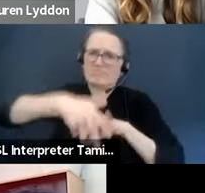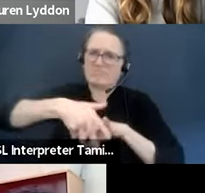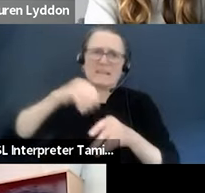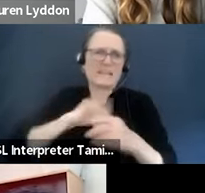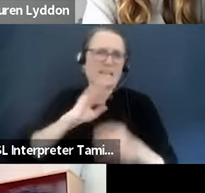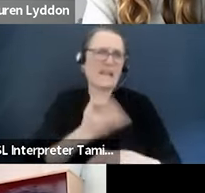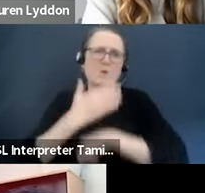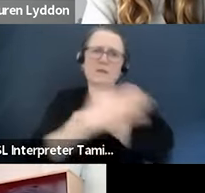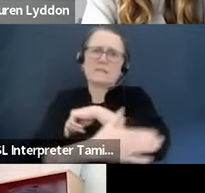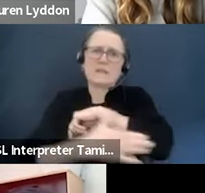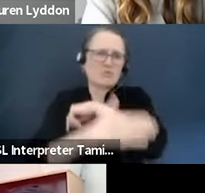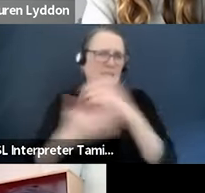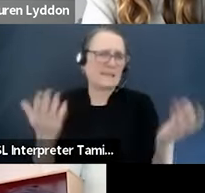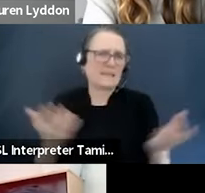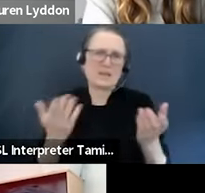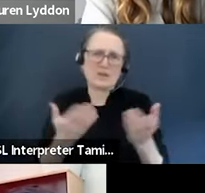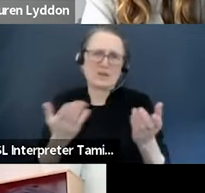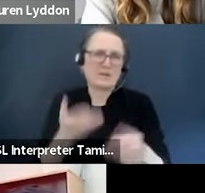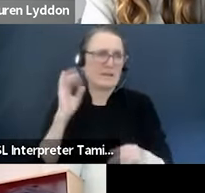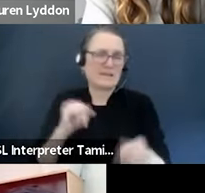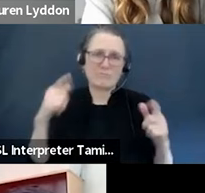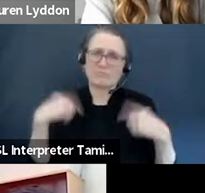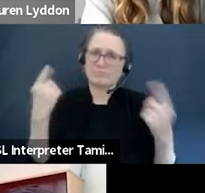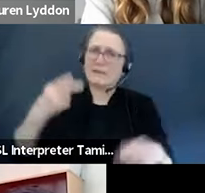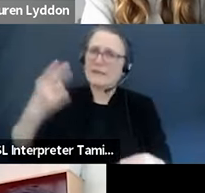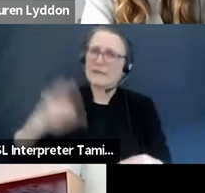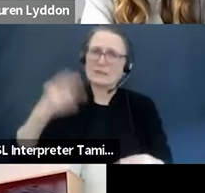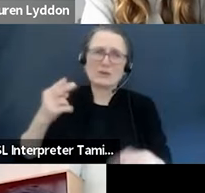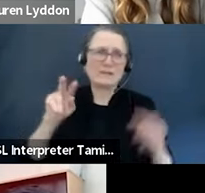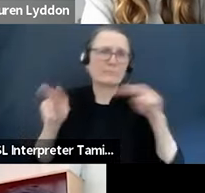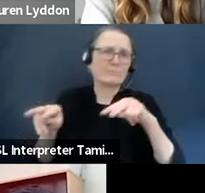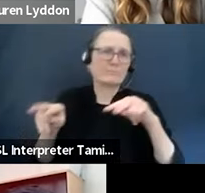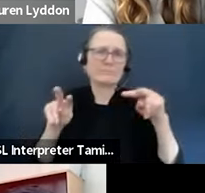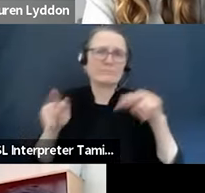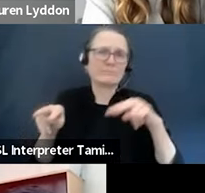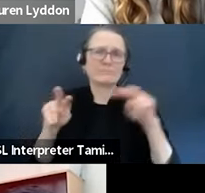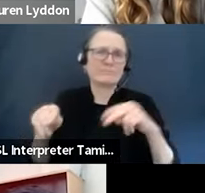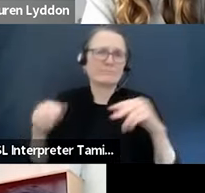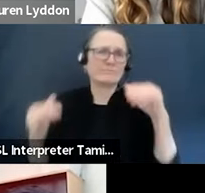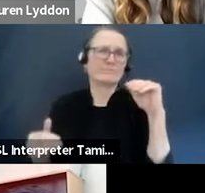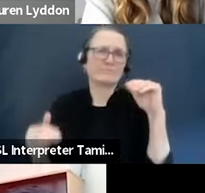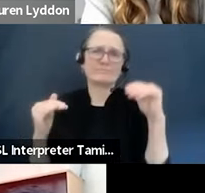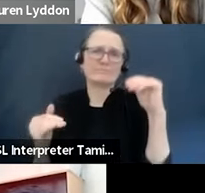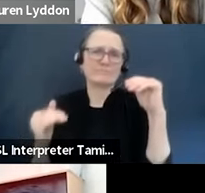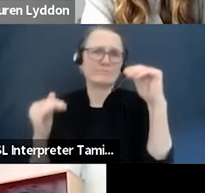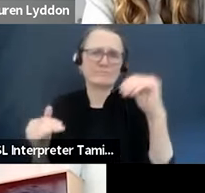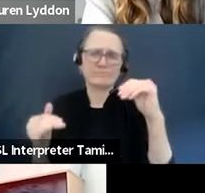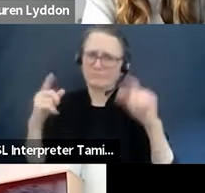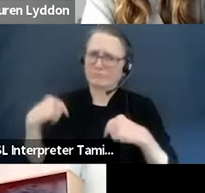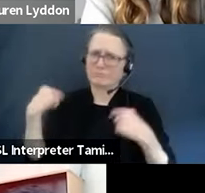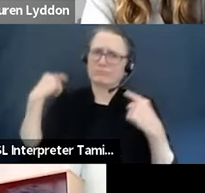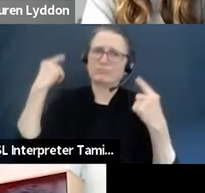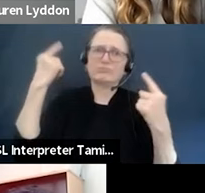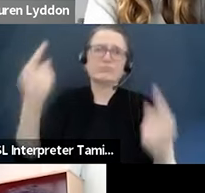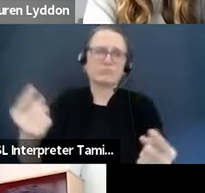to understand the implications for those historic inequities and what they mean. And I think that there has